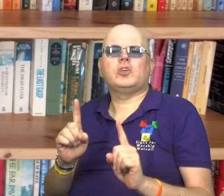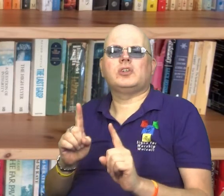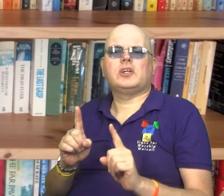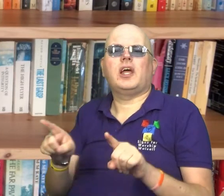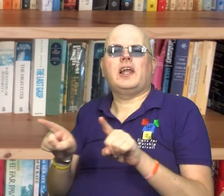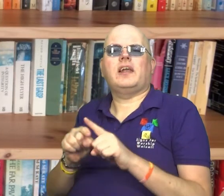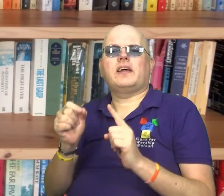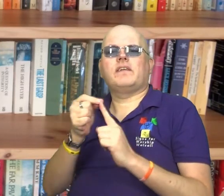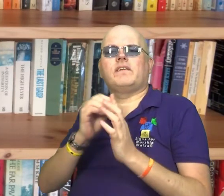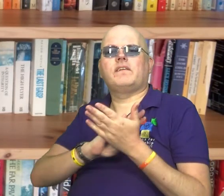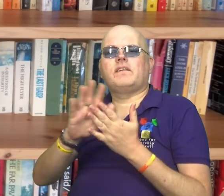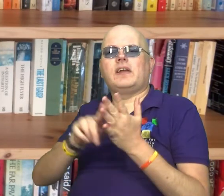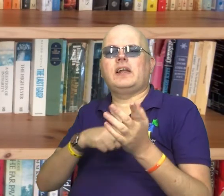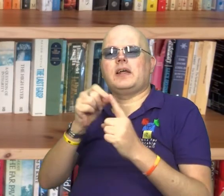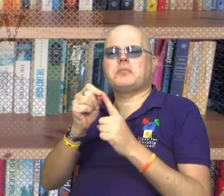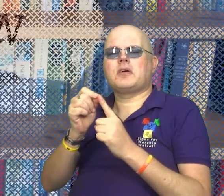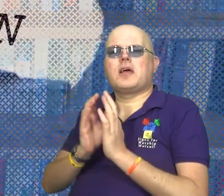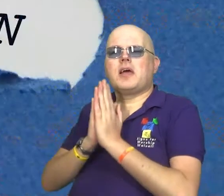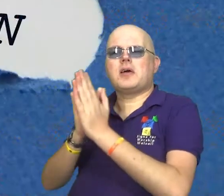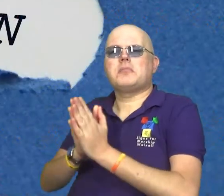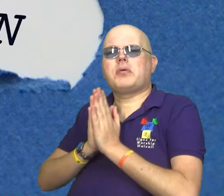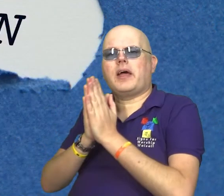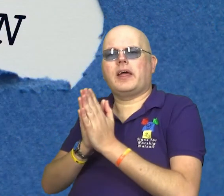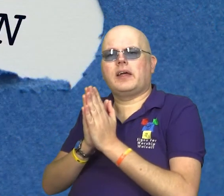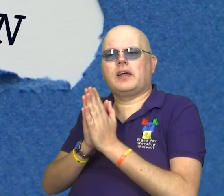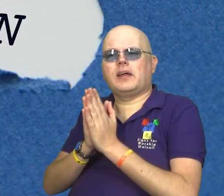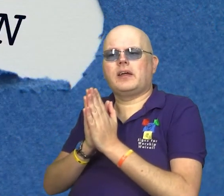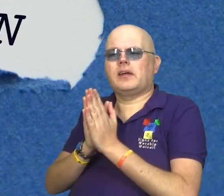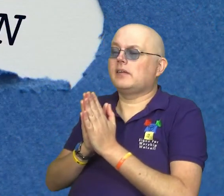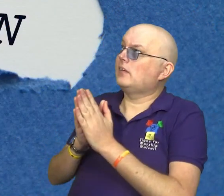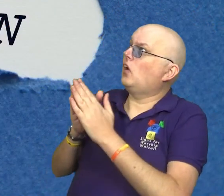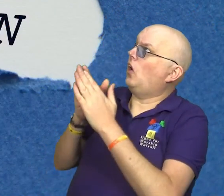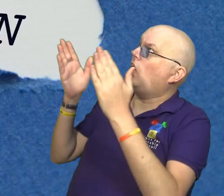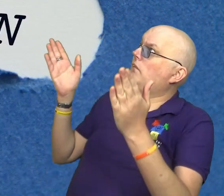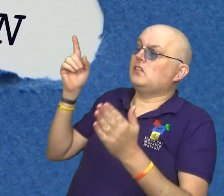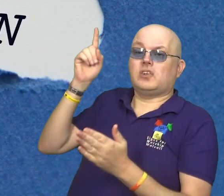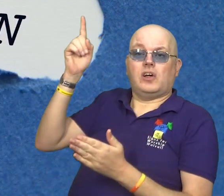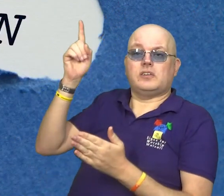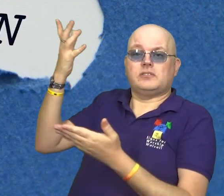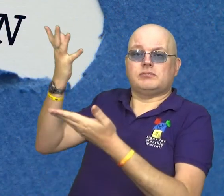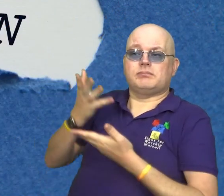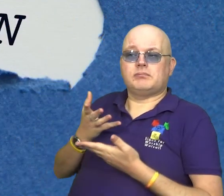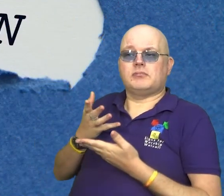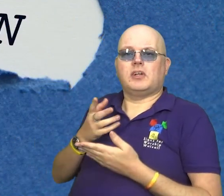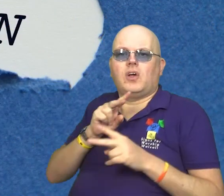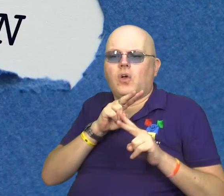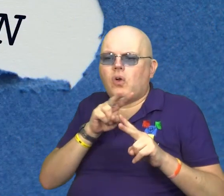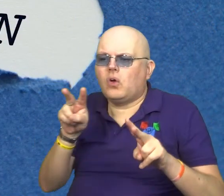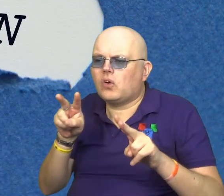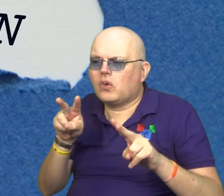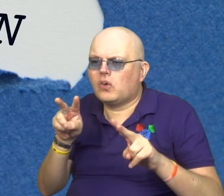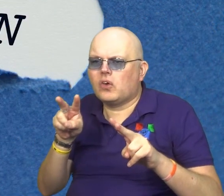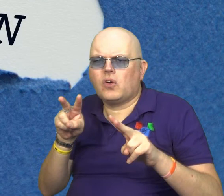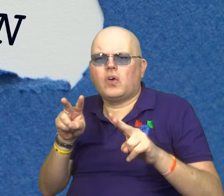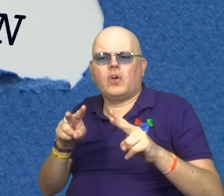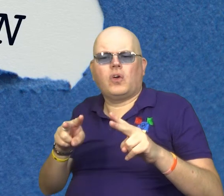is be like Philip. We need to pray, that is, be open to God. We need to